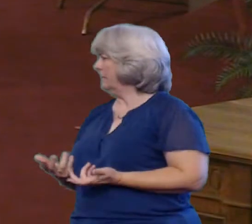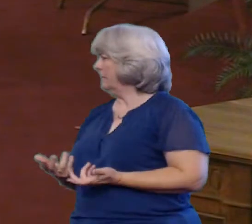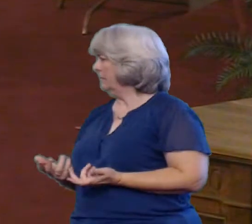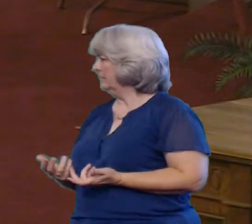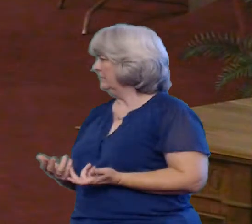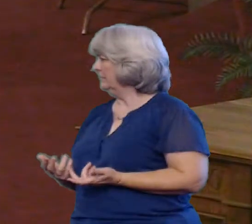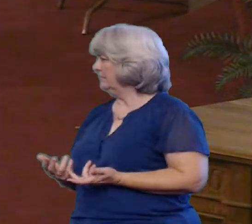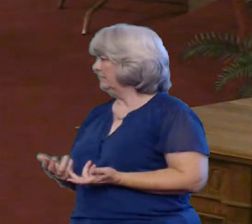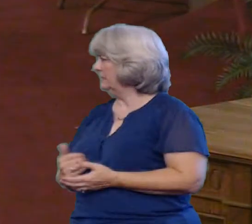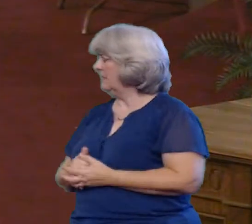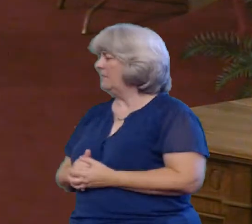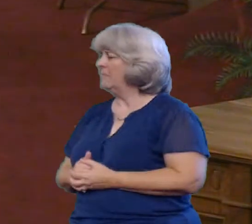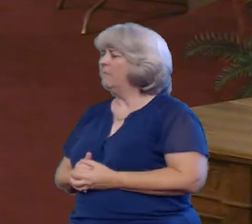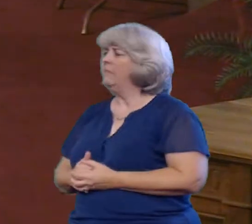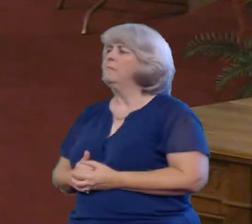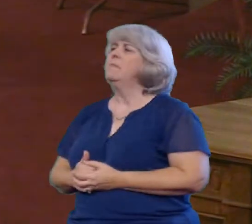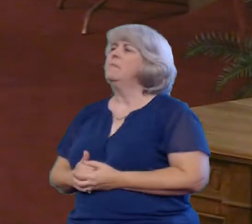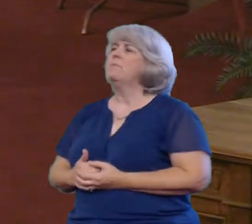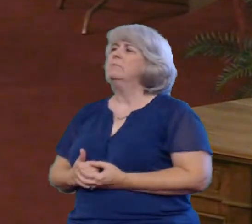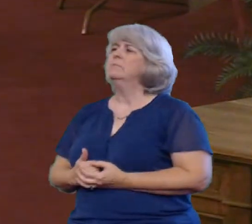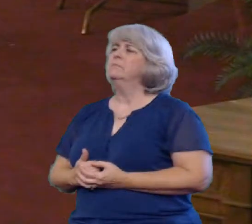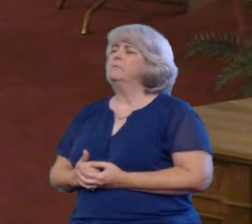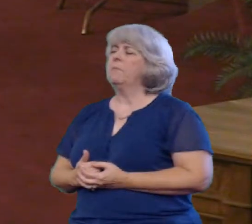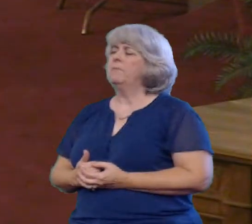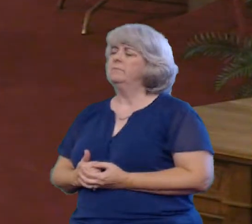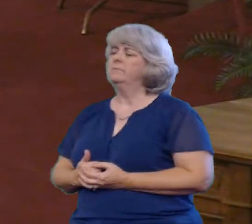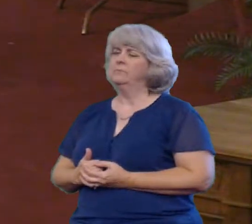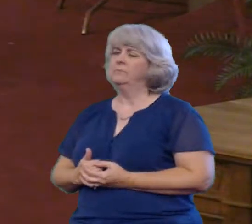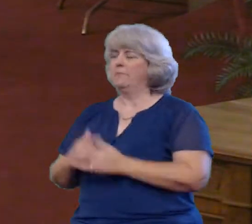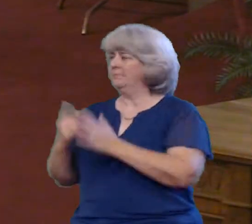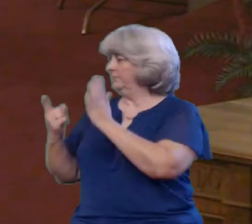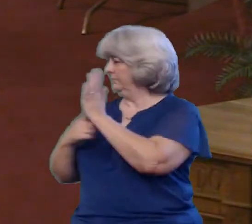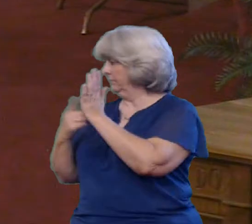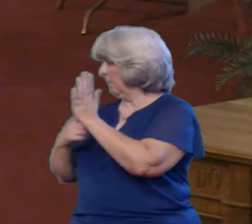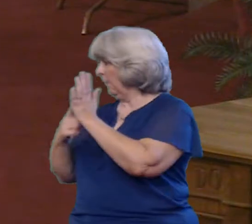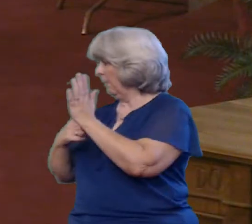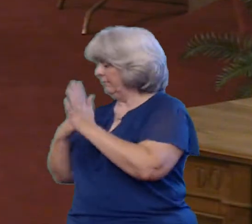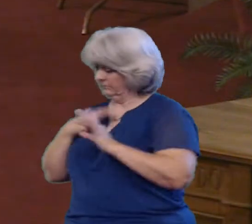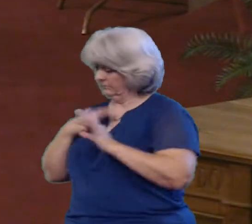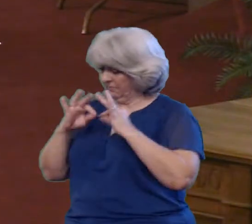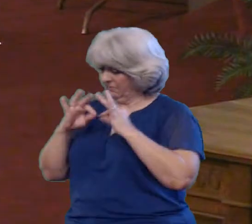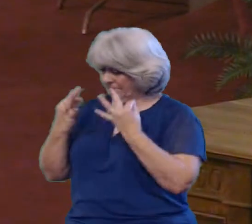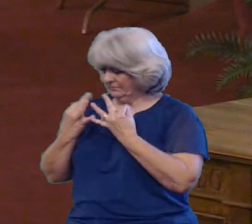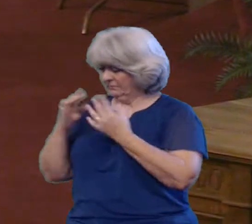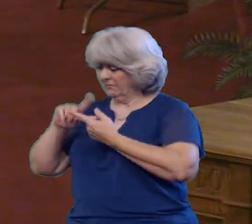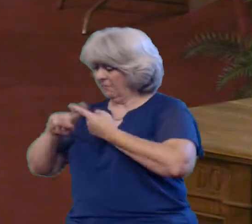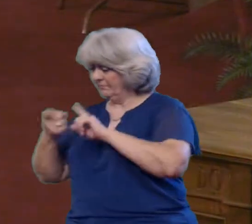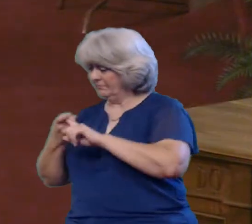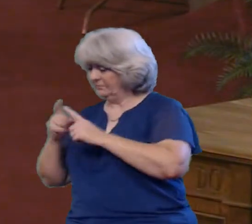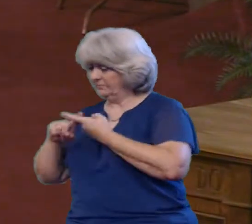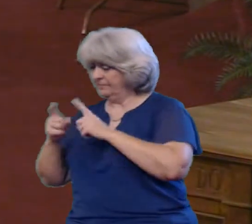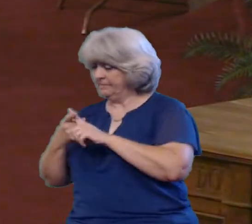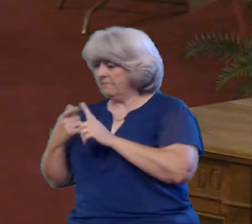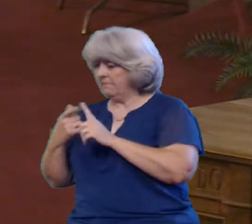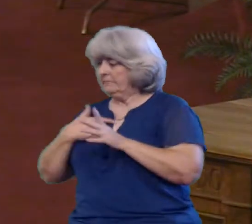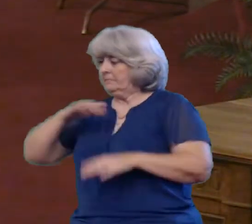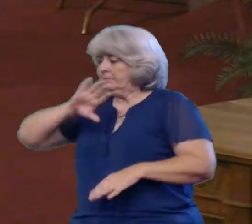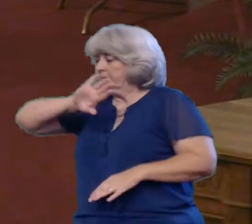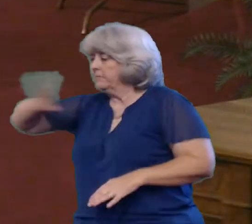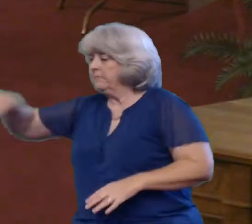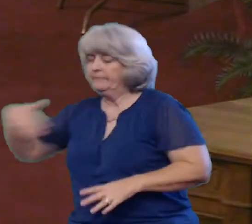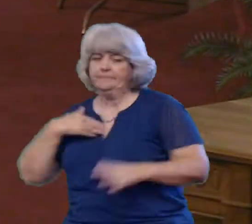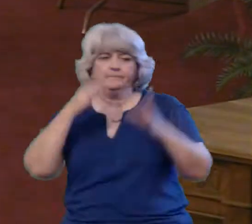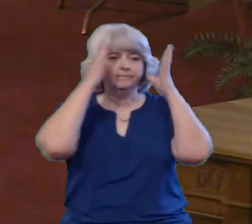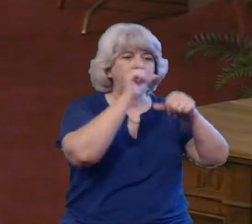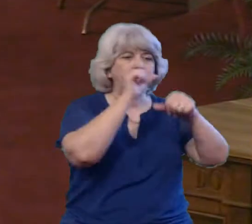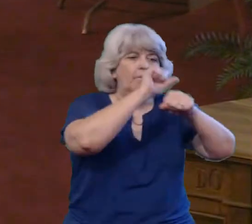You see, sometimes when we sacrifice family and friendships To gain a few more dollars Or climb up the corporate